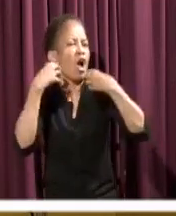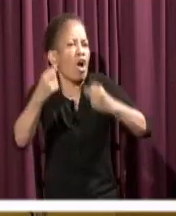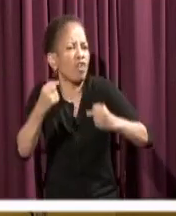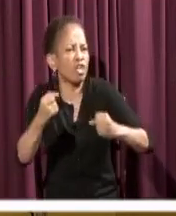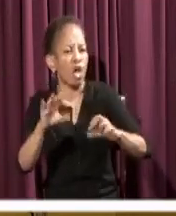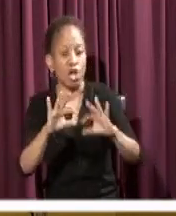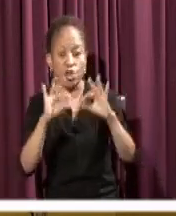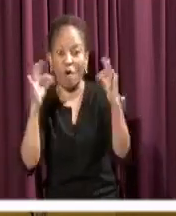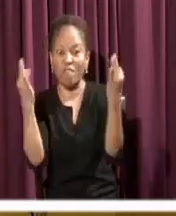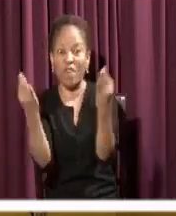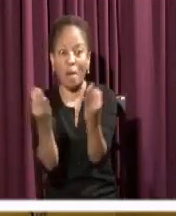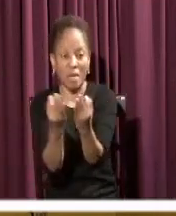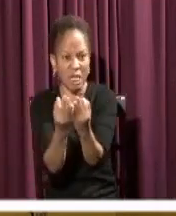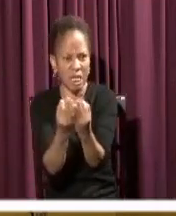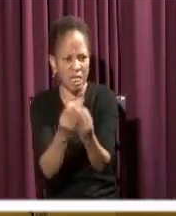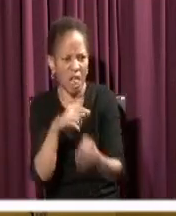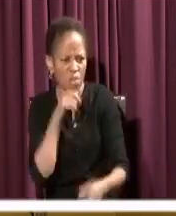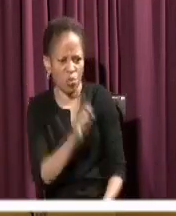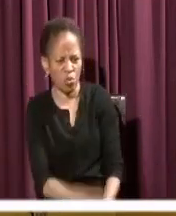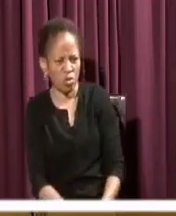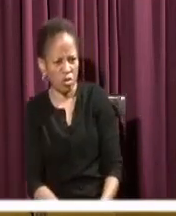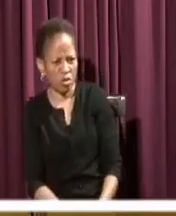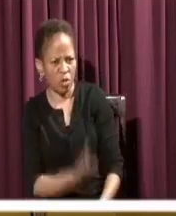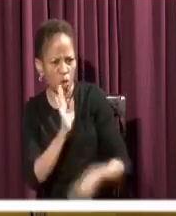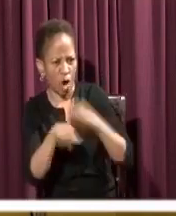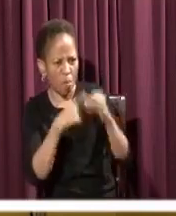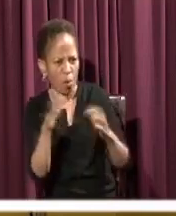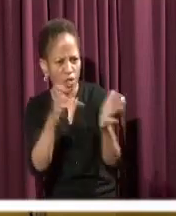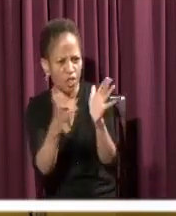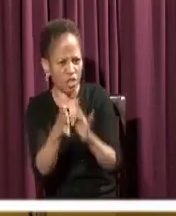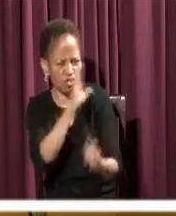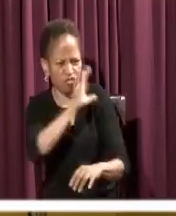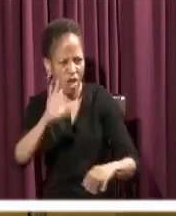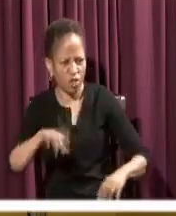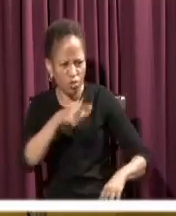because you start talking about Jesus Christ. Do not despair.